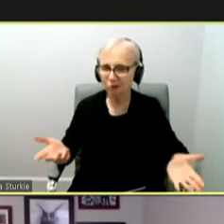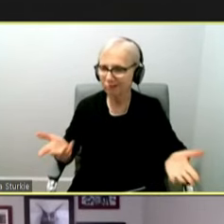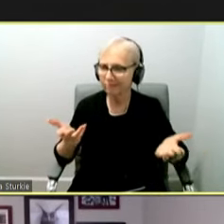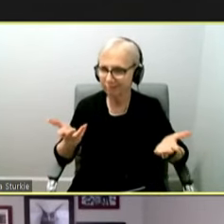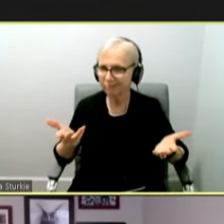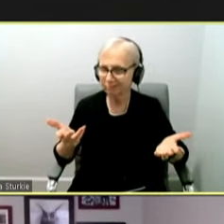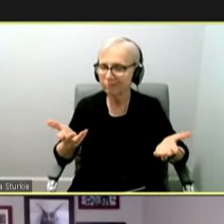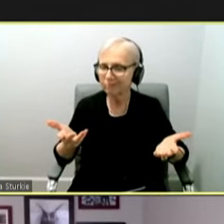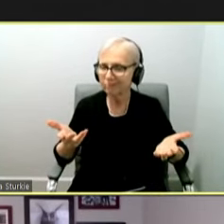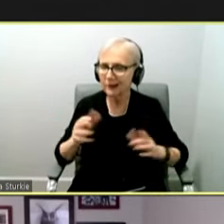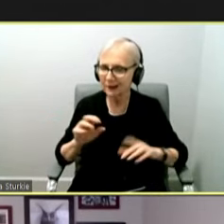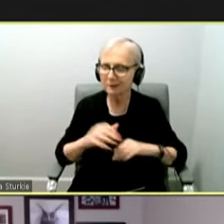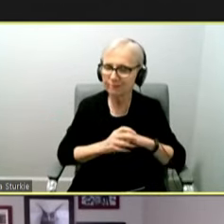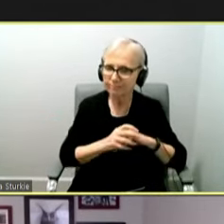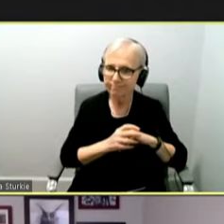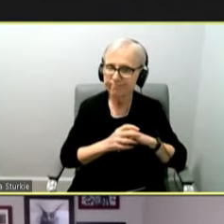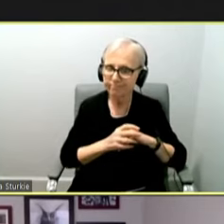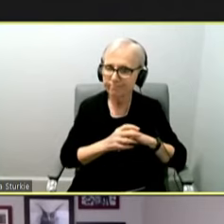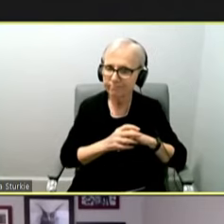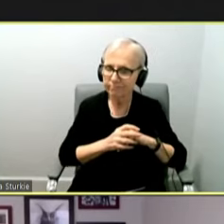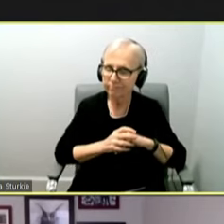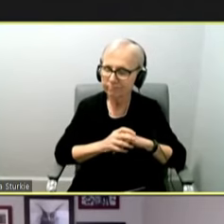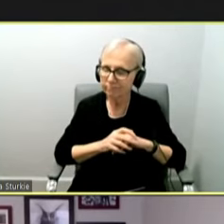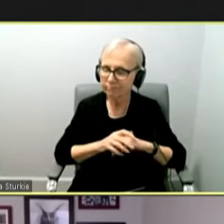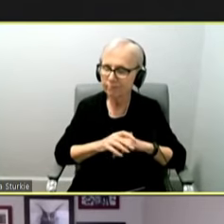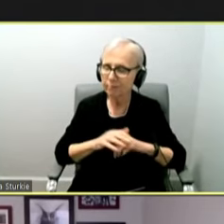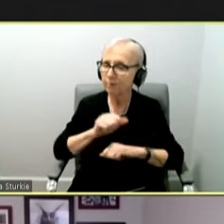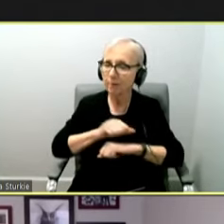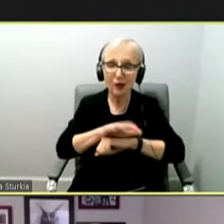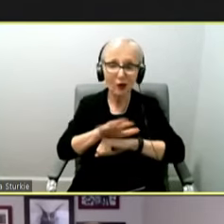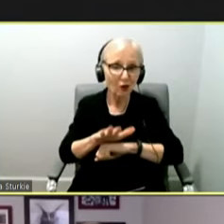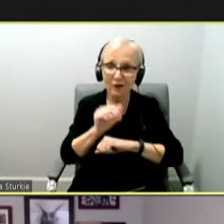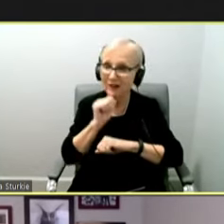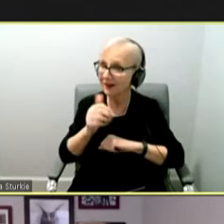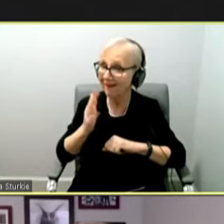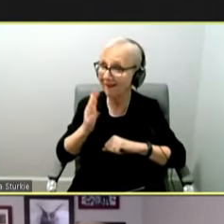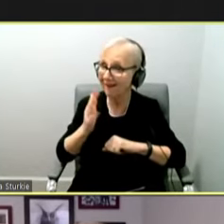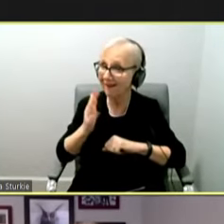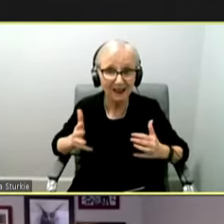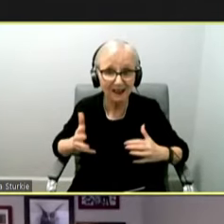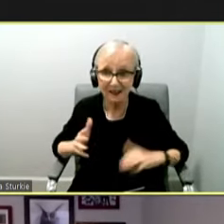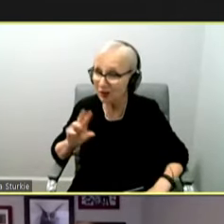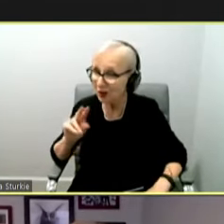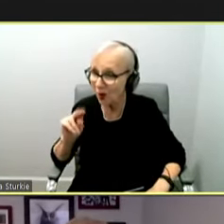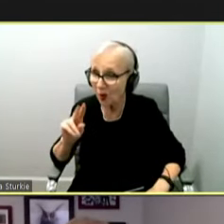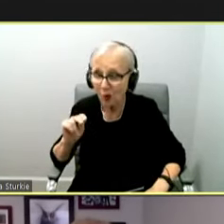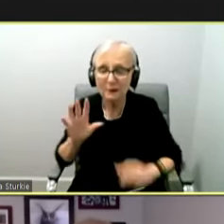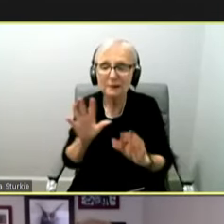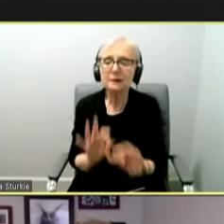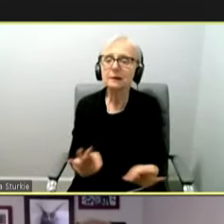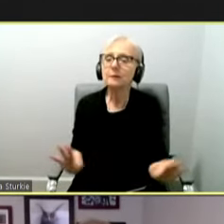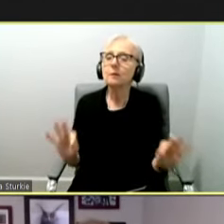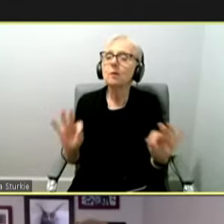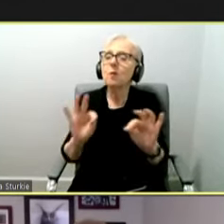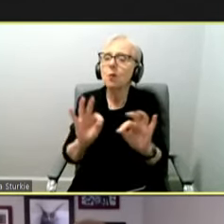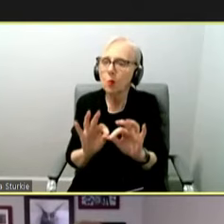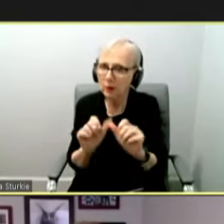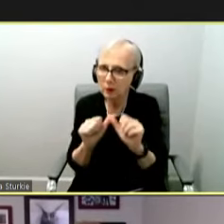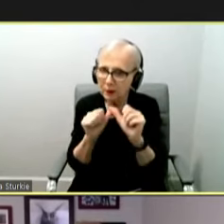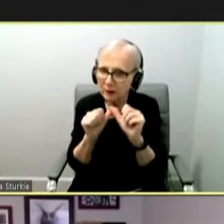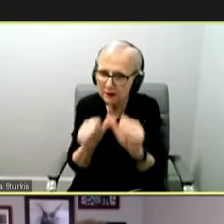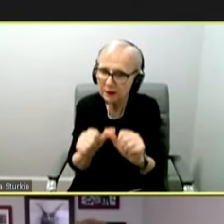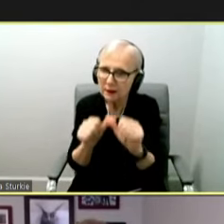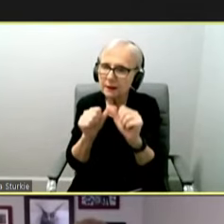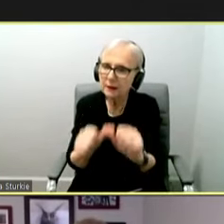situation at this point. But COVID is not done with us, and it is absolutely critical that we all continue to